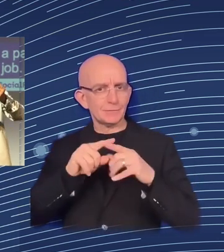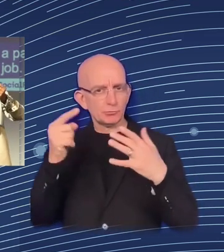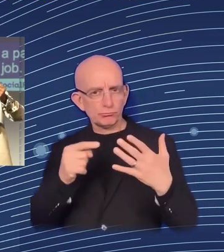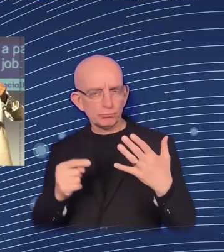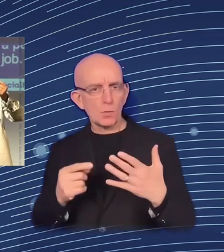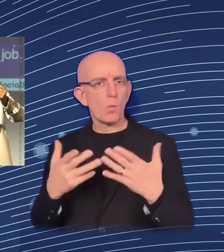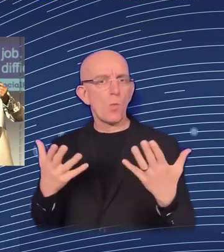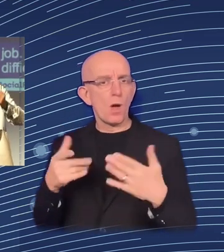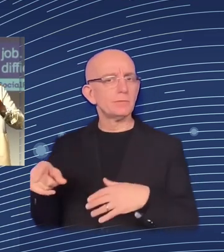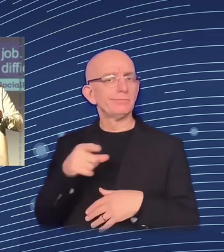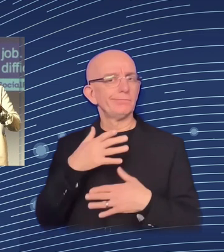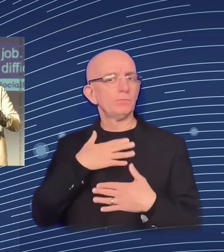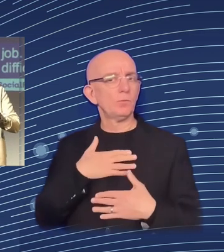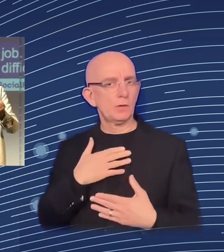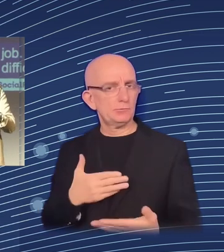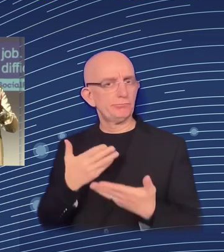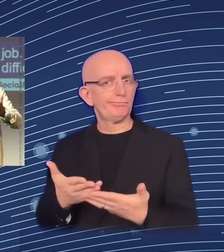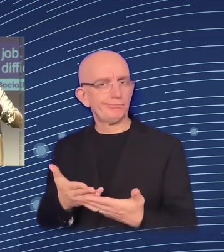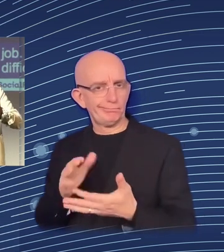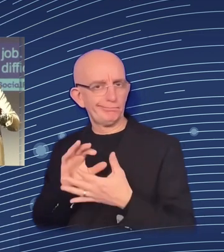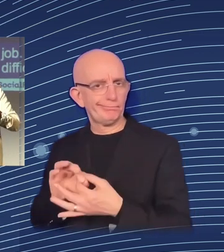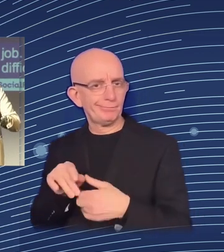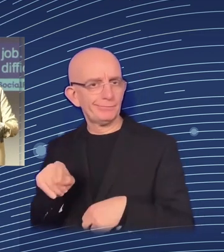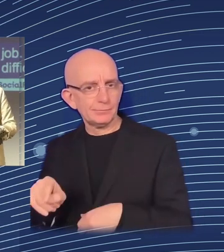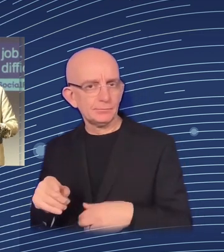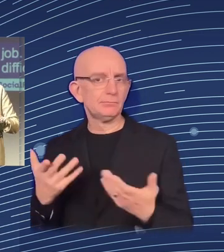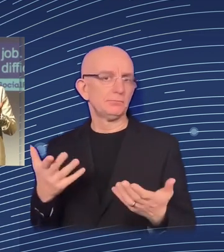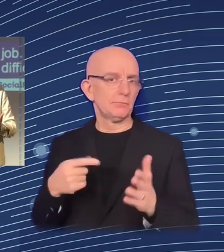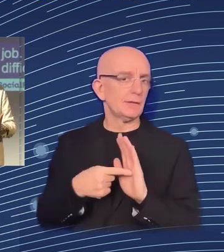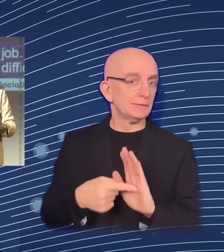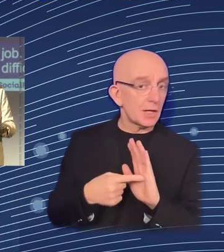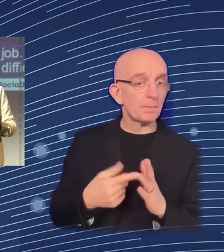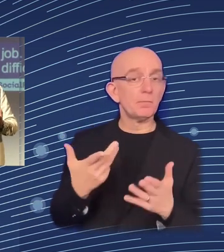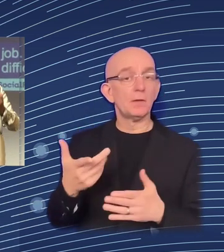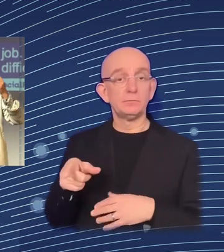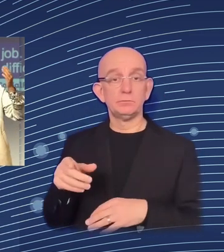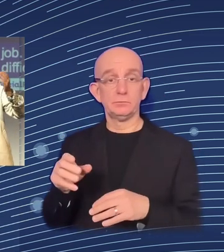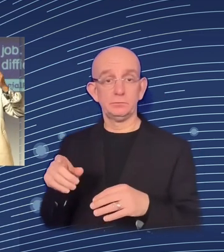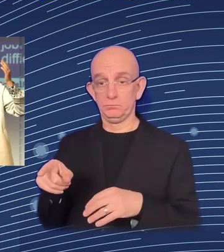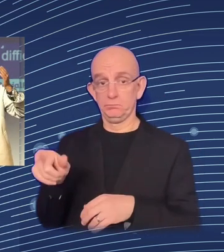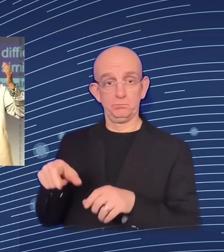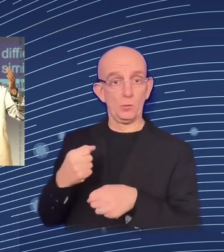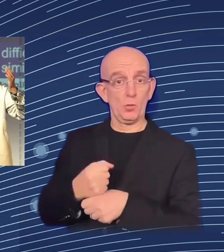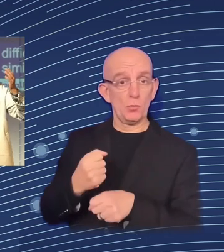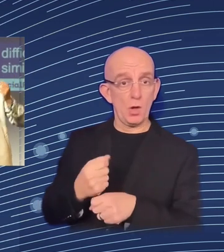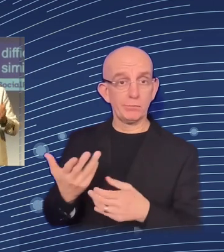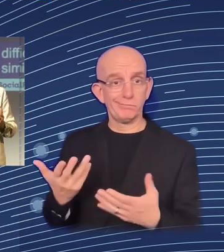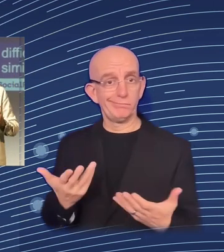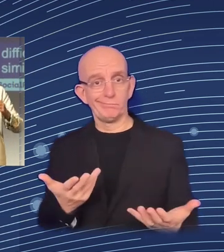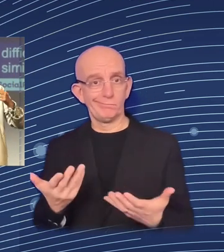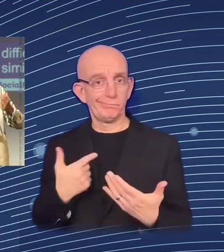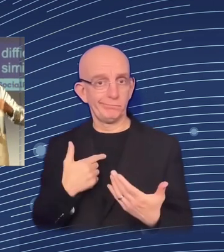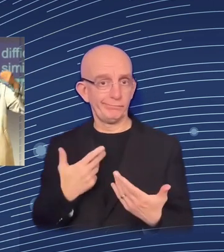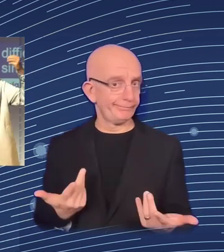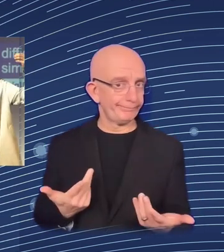characteristics and you control that they are similar, there are always this sort of unobserved thing